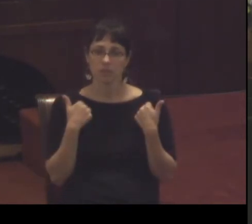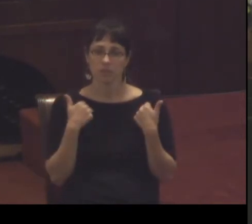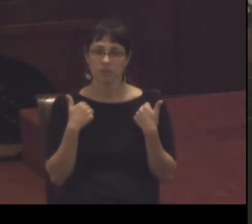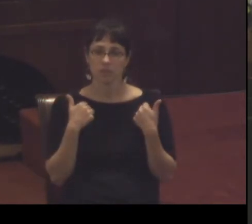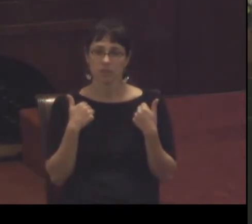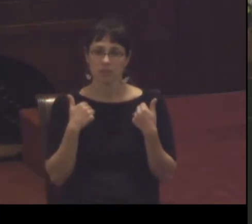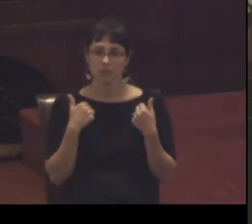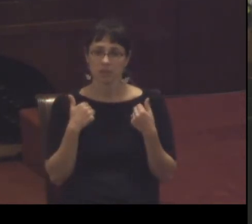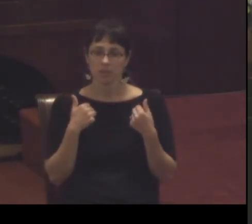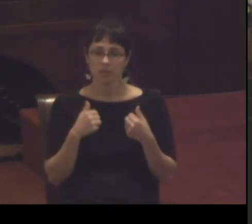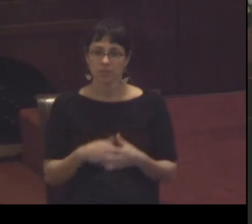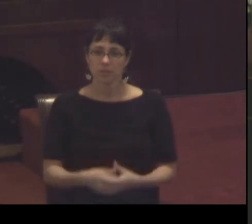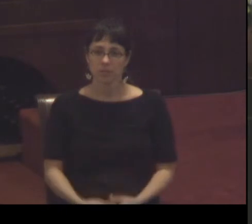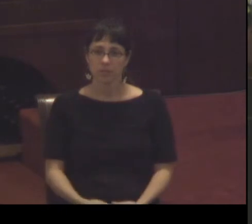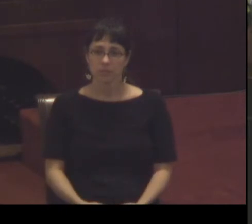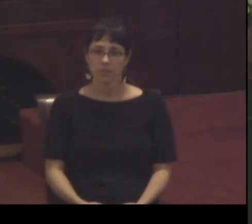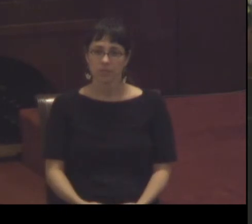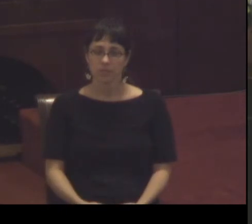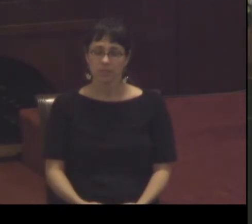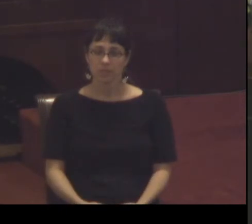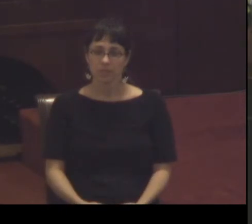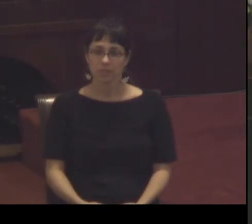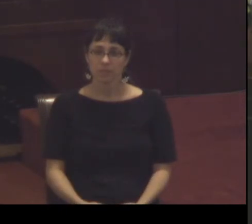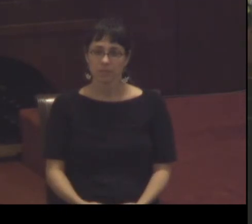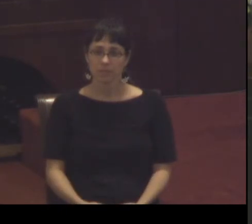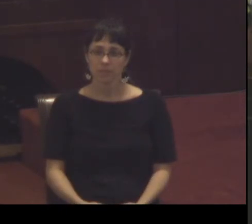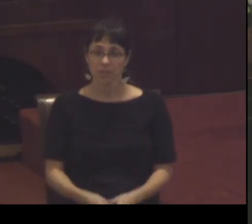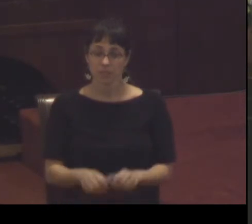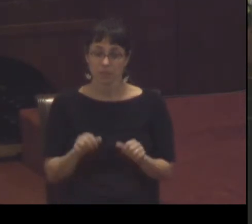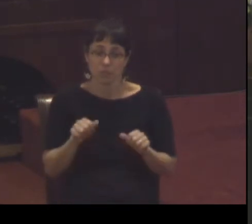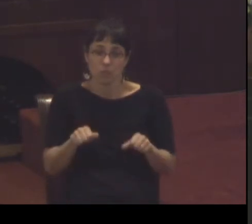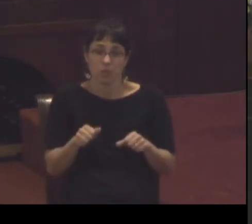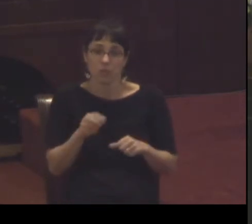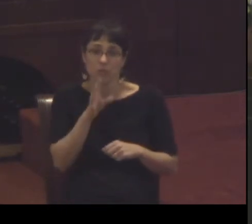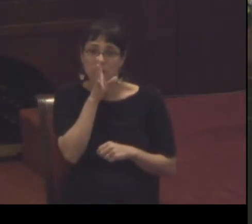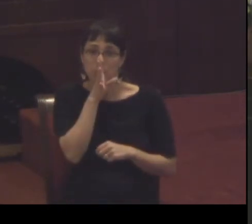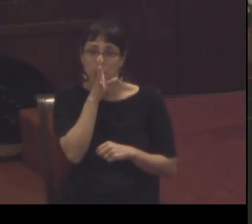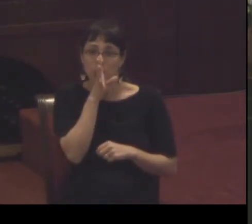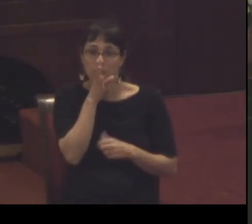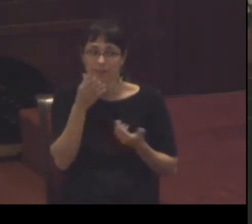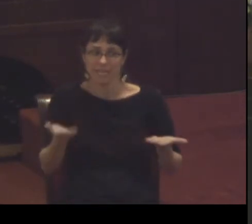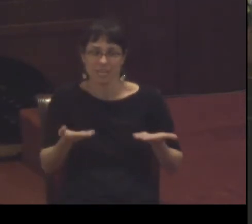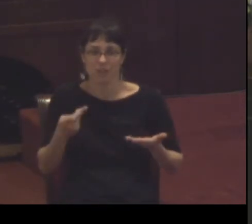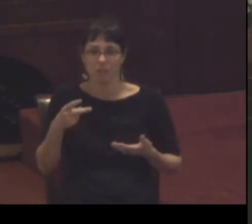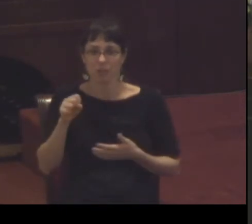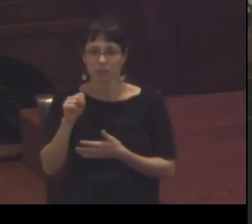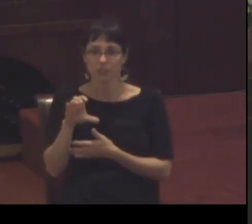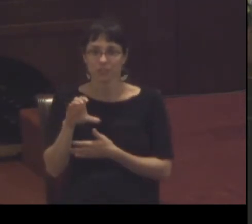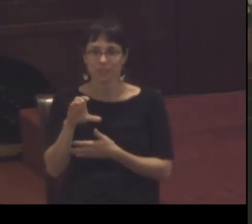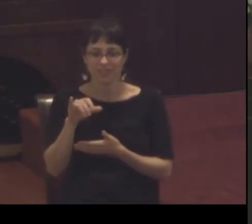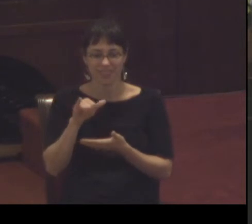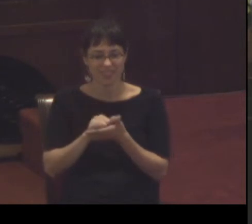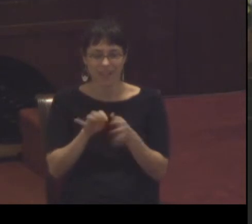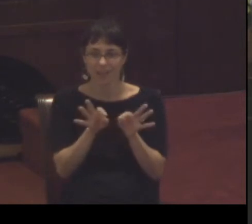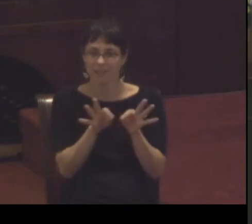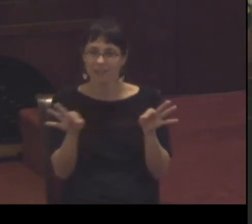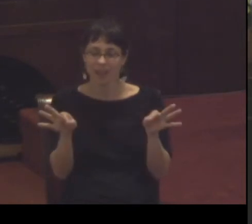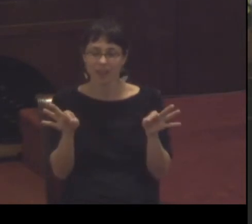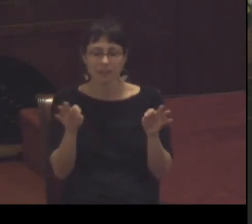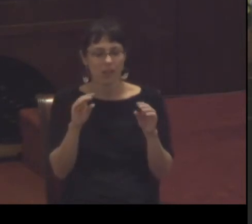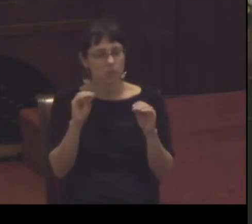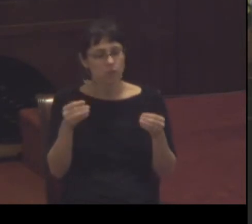undoubtedly she probably spoke those words in the pulpit here when she preached there is no pit